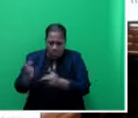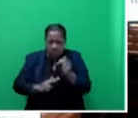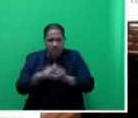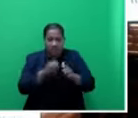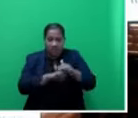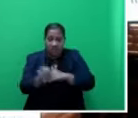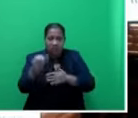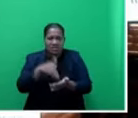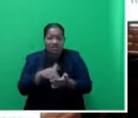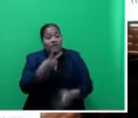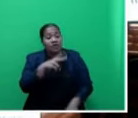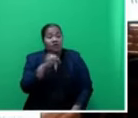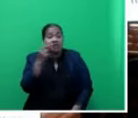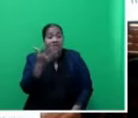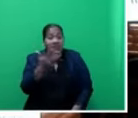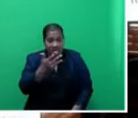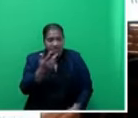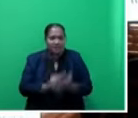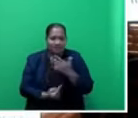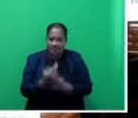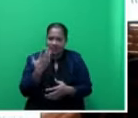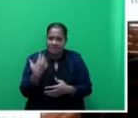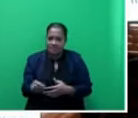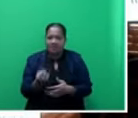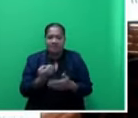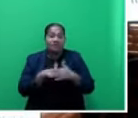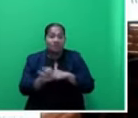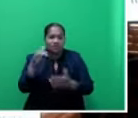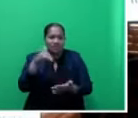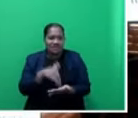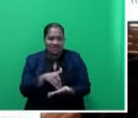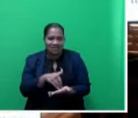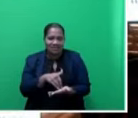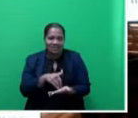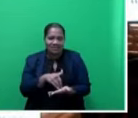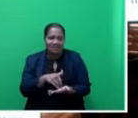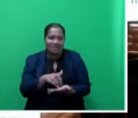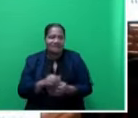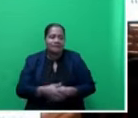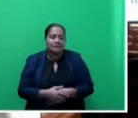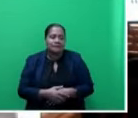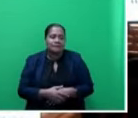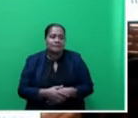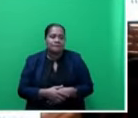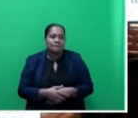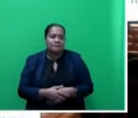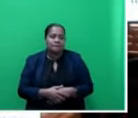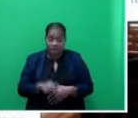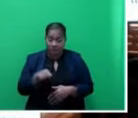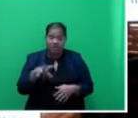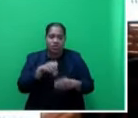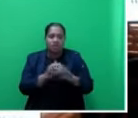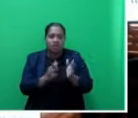In 2019, there were already evacuation centres to be constructed, Mr. Speaker, and that includes